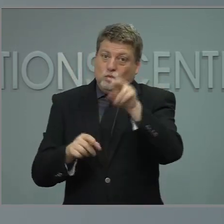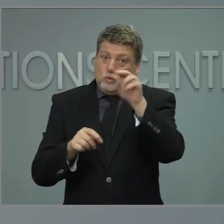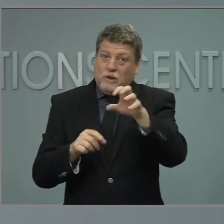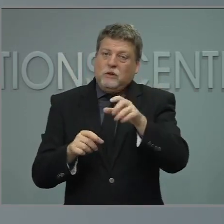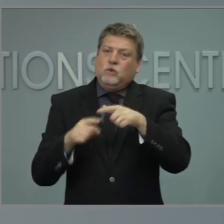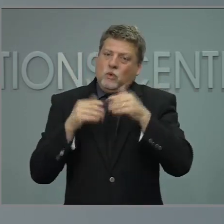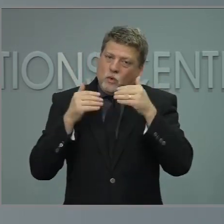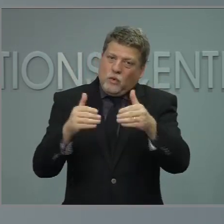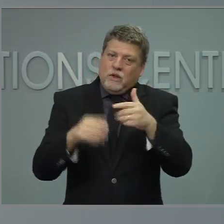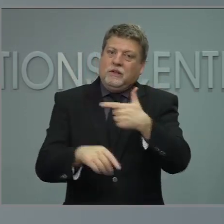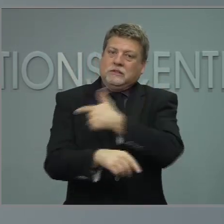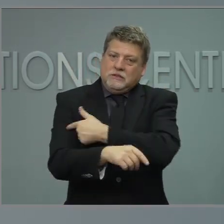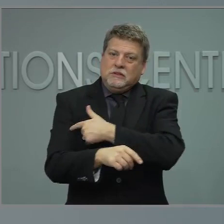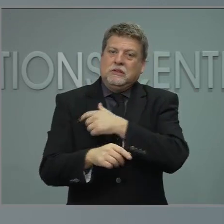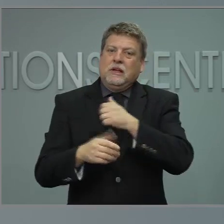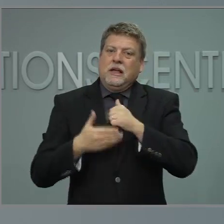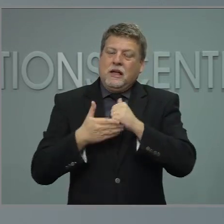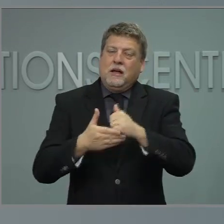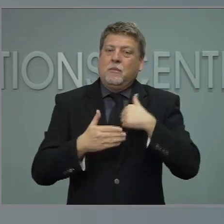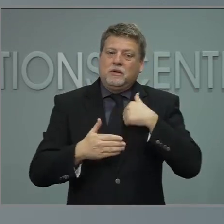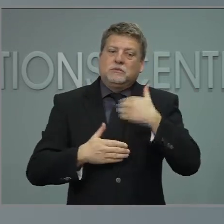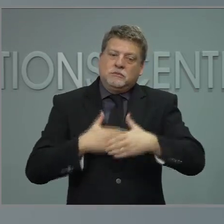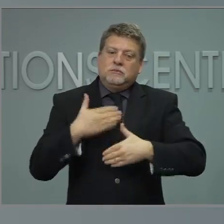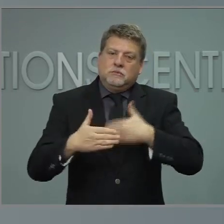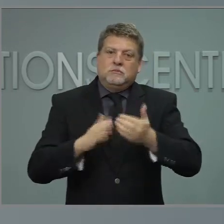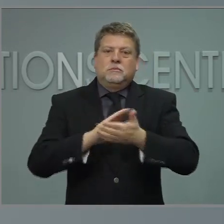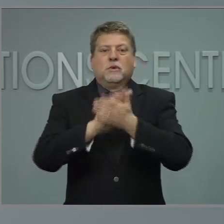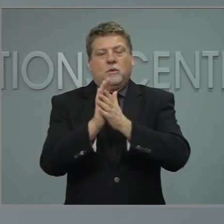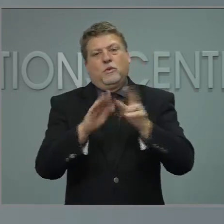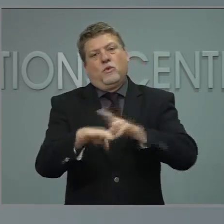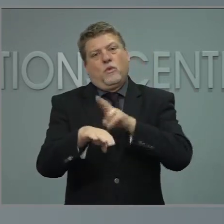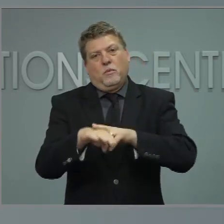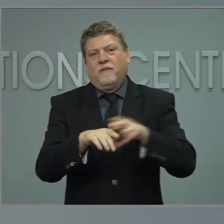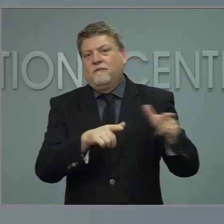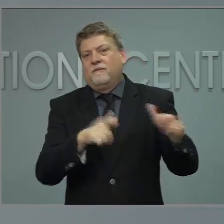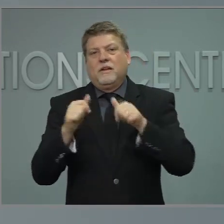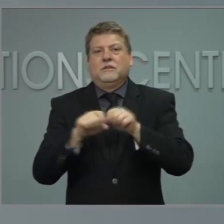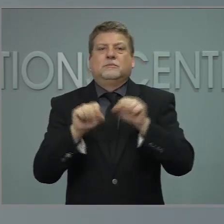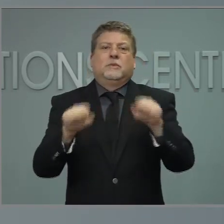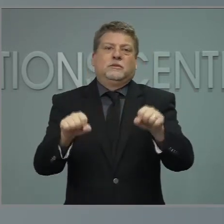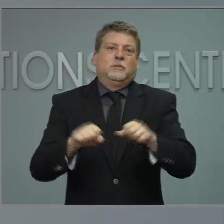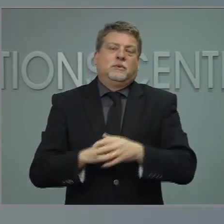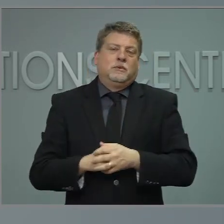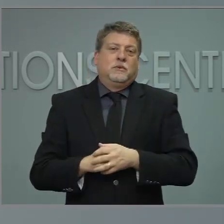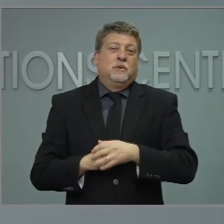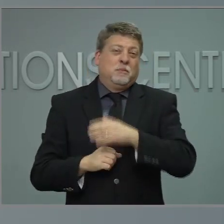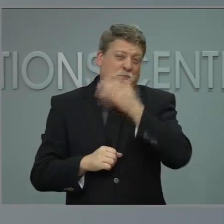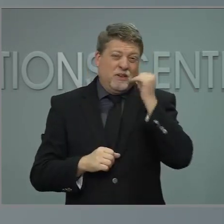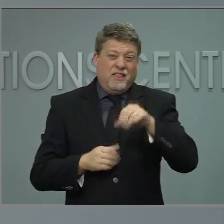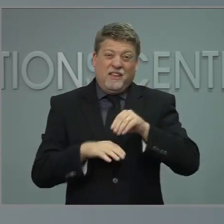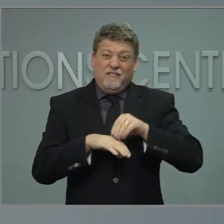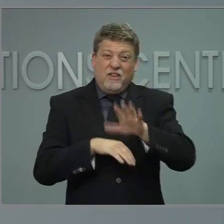and moving forward at as fast as speed as we can, particularly when it comes to our economy.